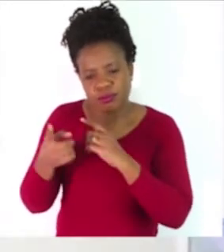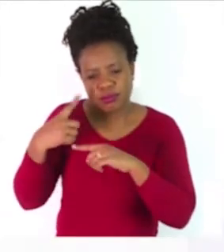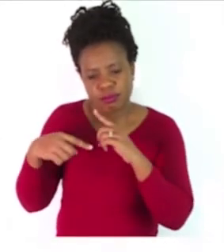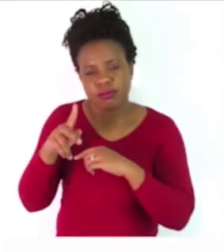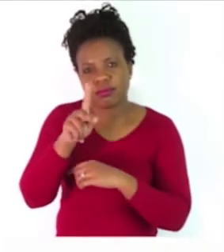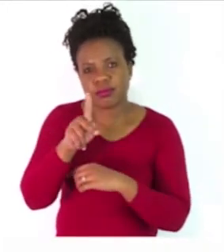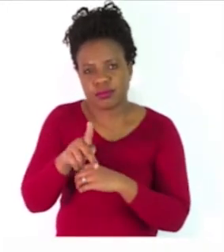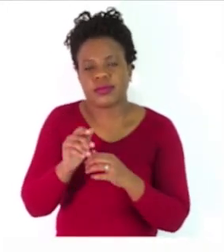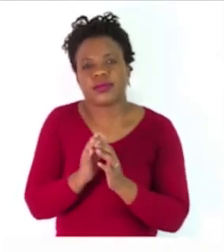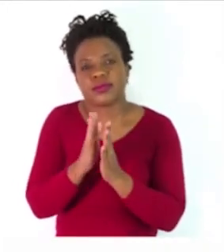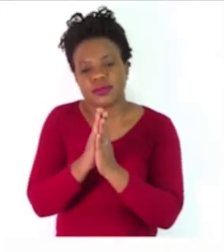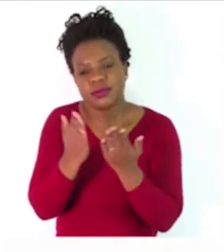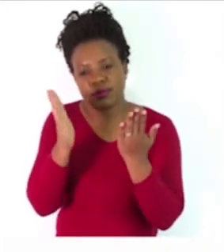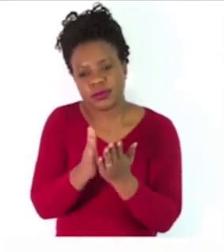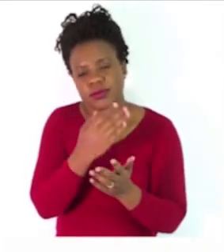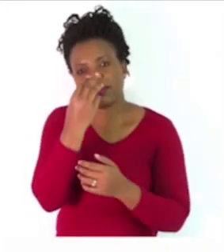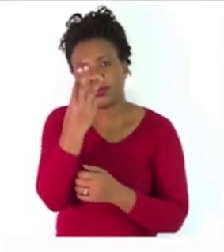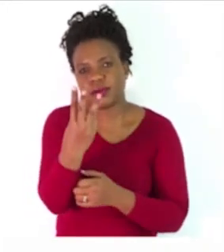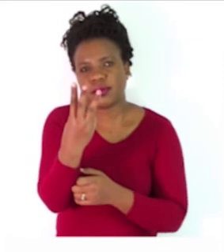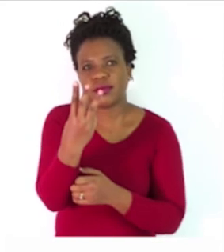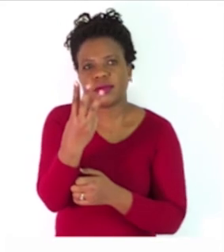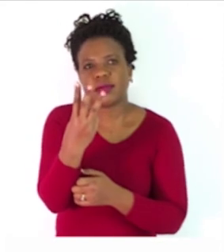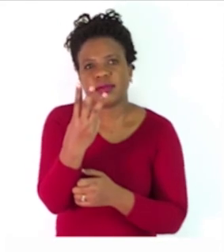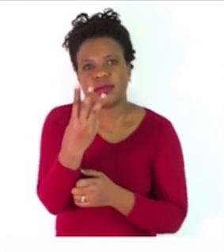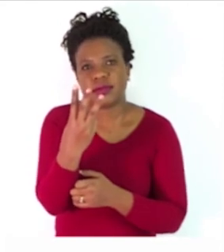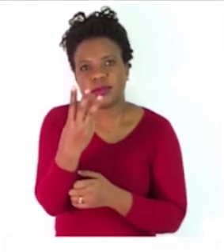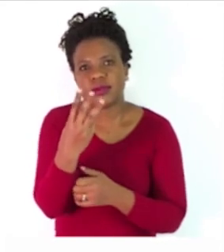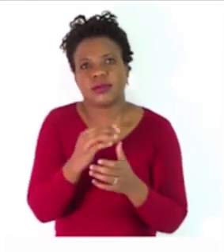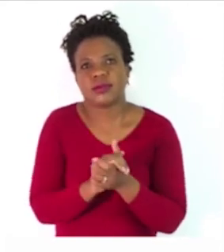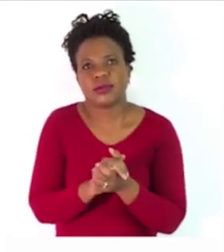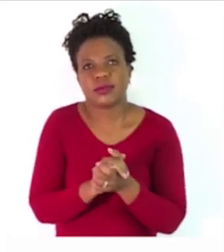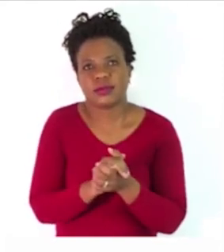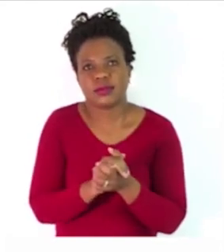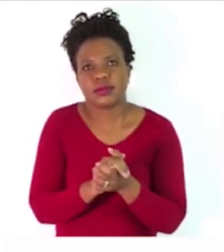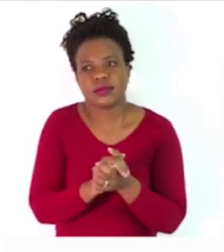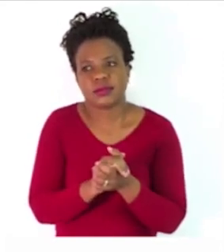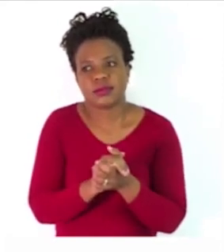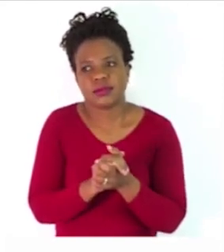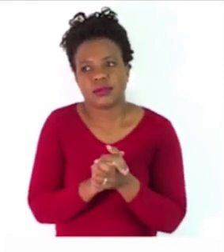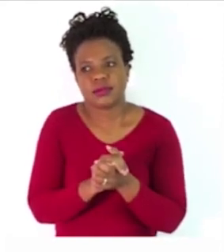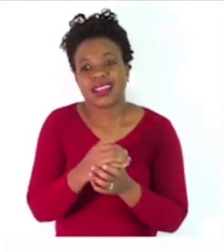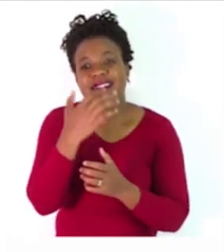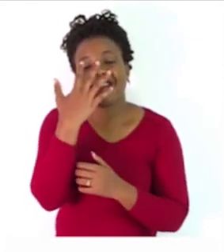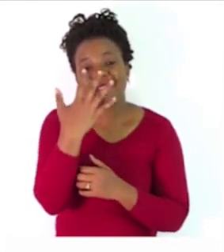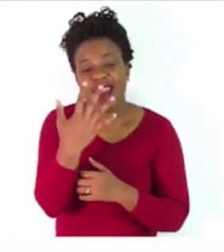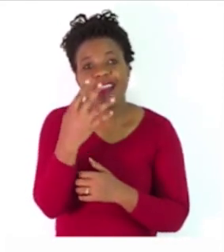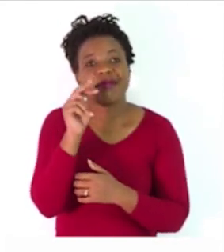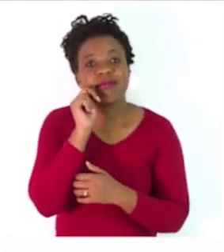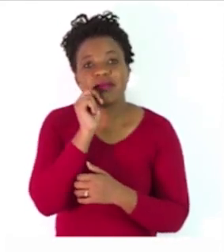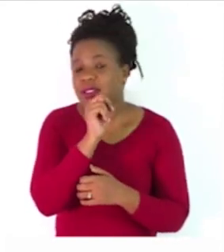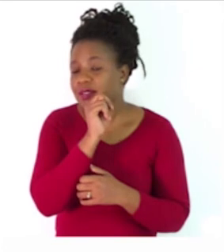three of our booklet, it says, what are they?